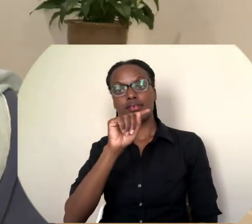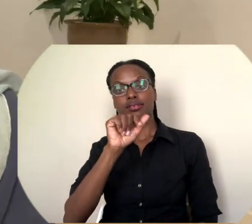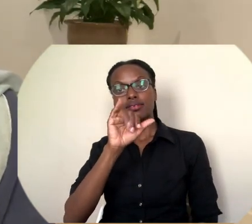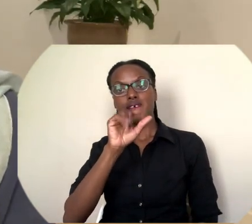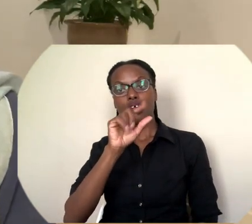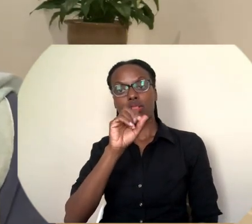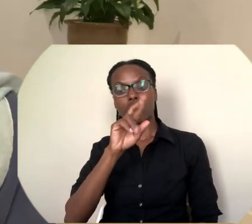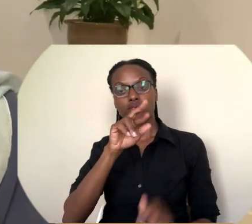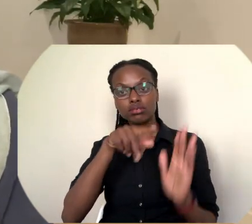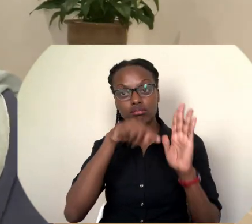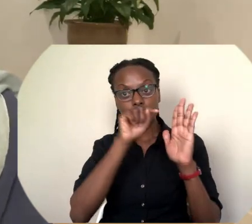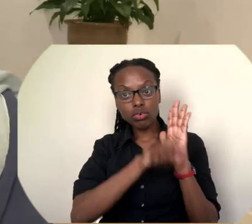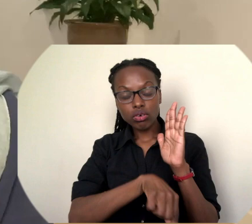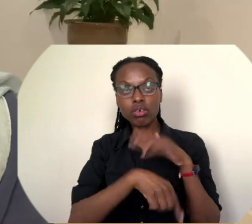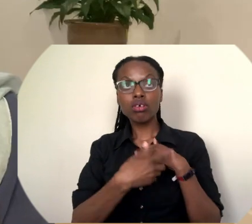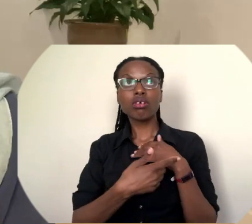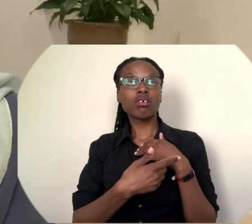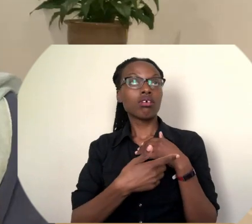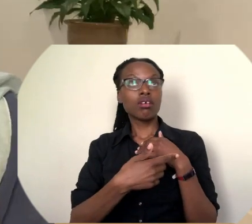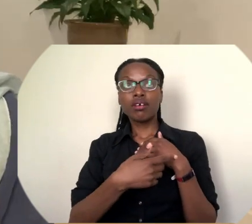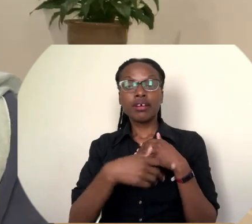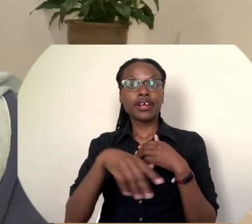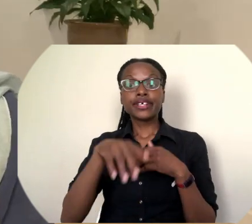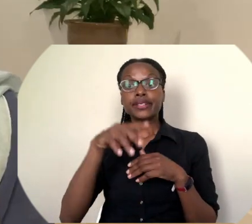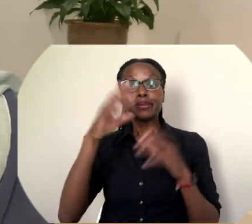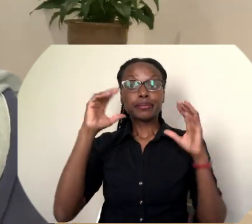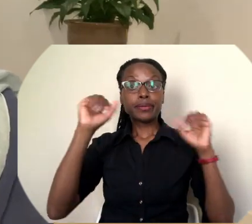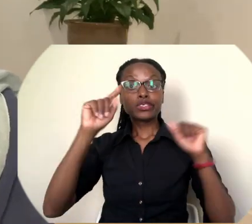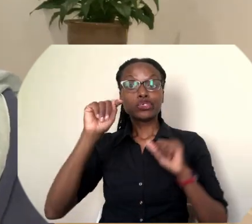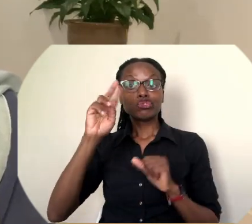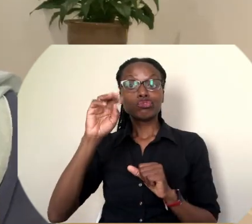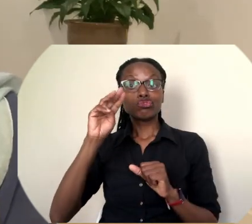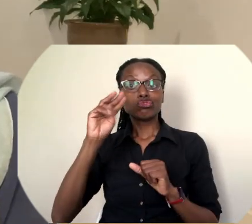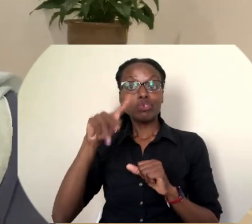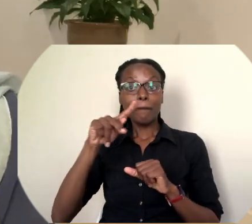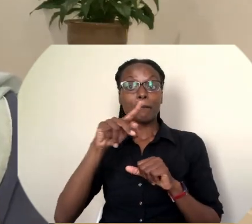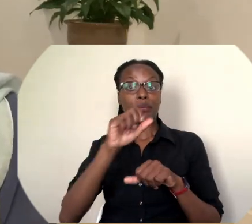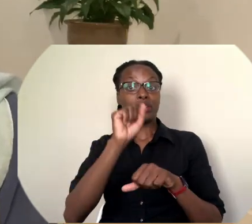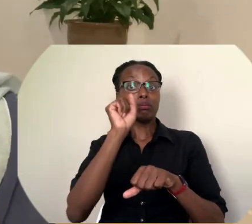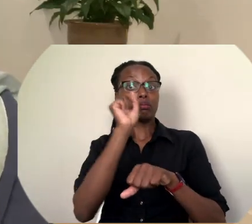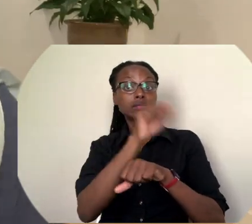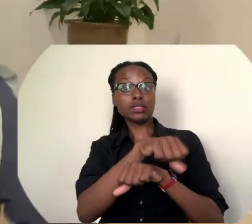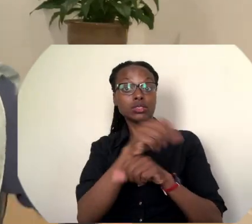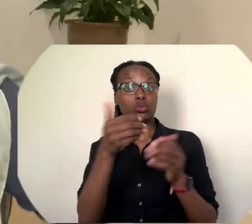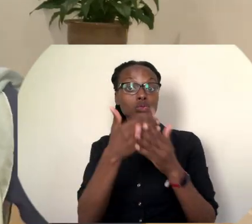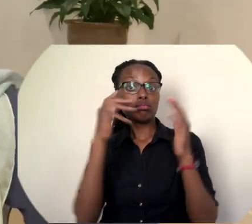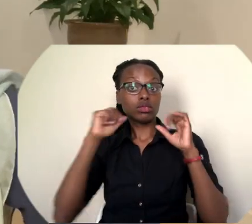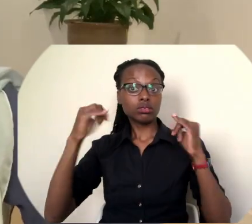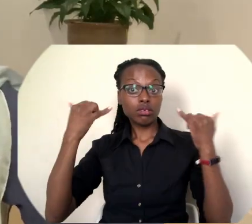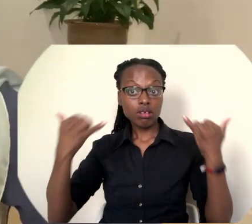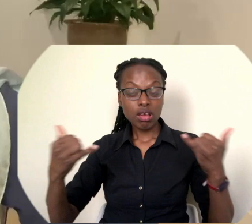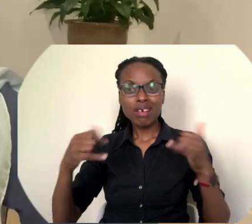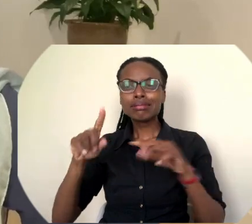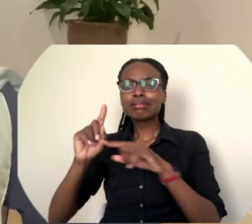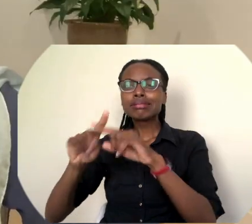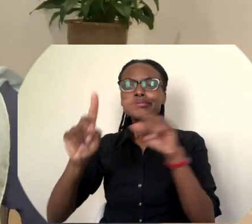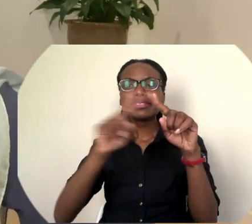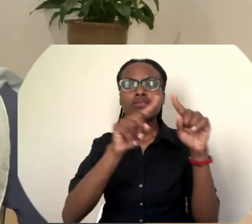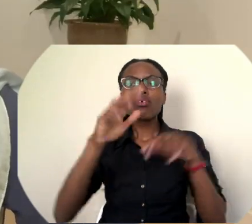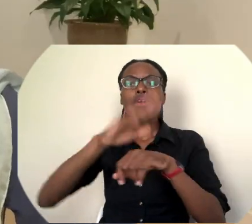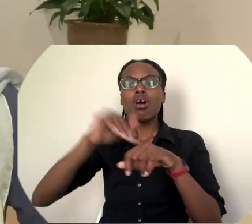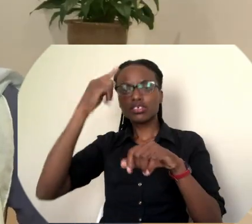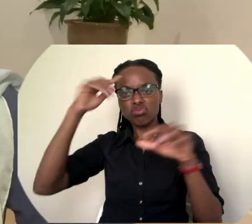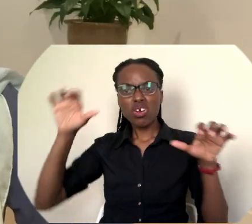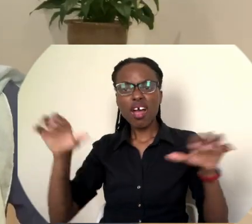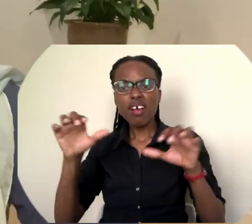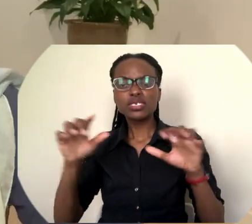the growing resistance, the defeat of Trump, and calls and actions in so many areas of life for